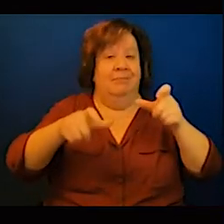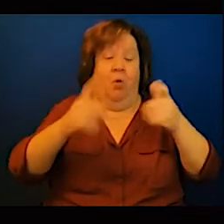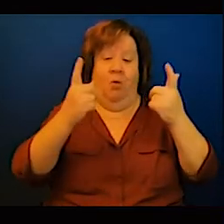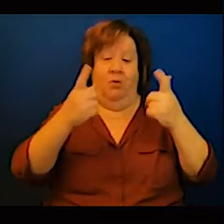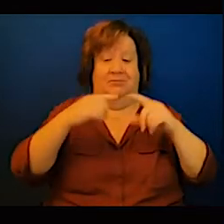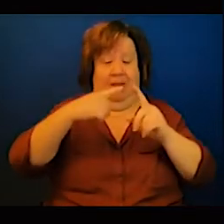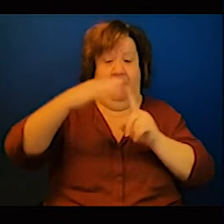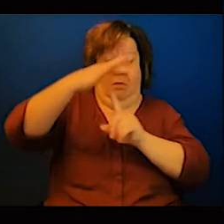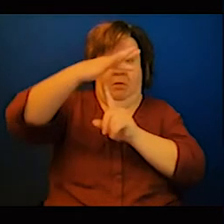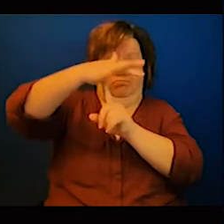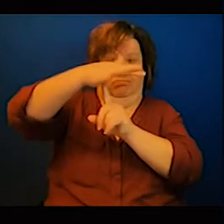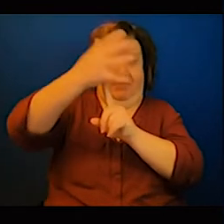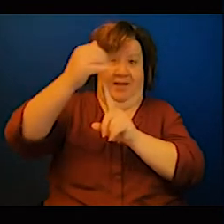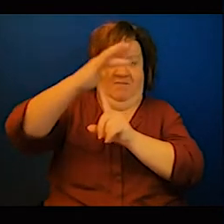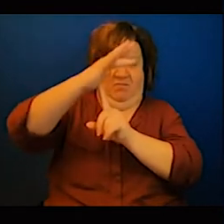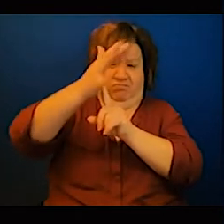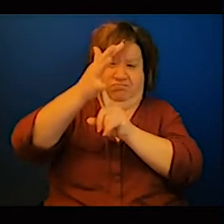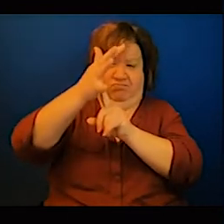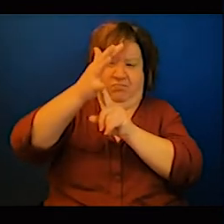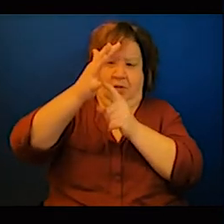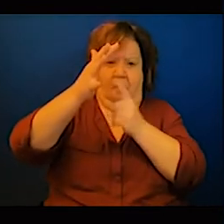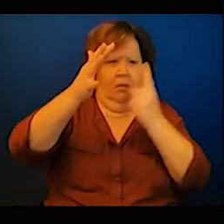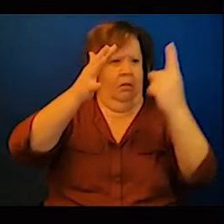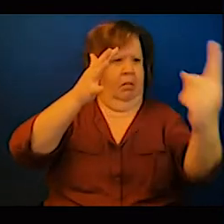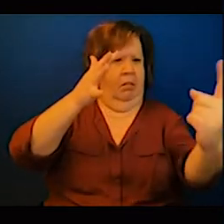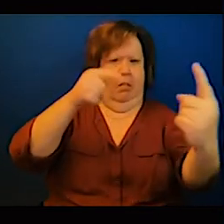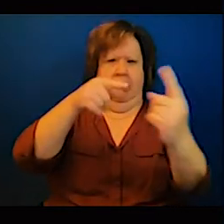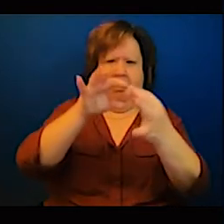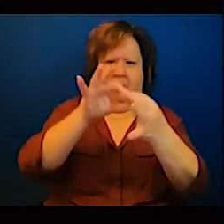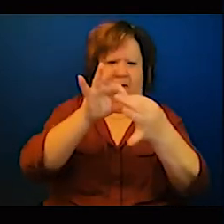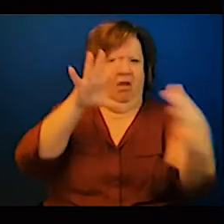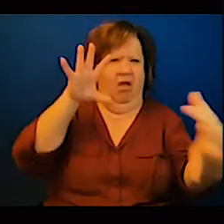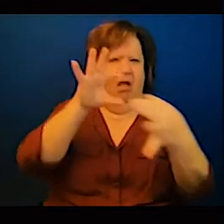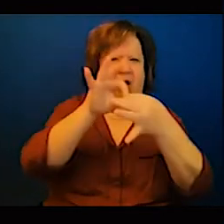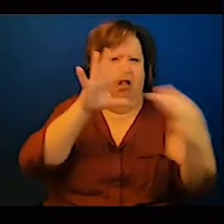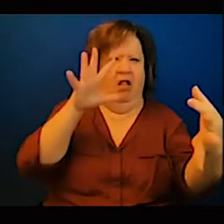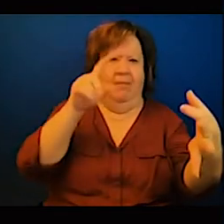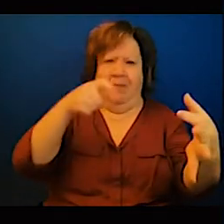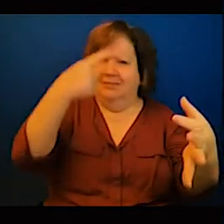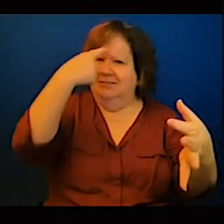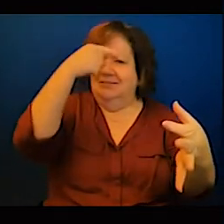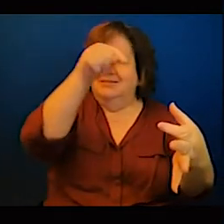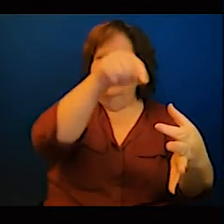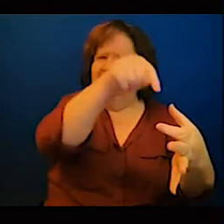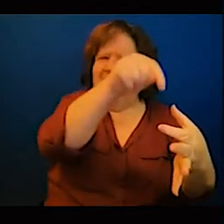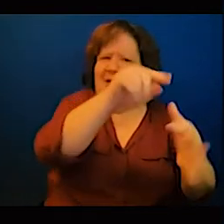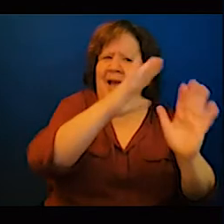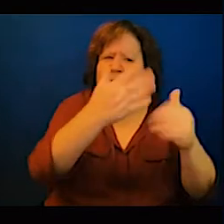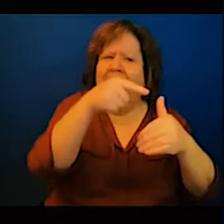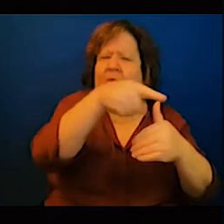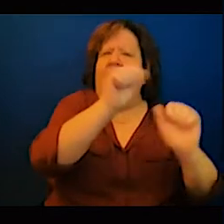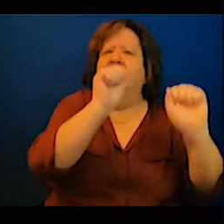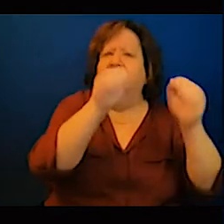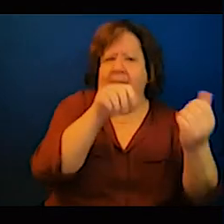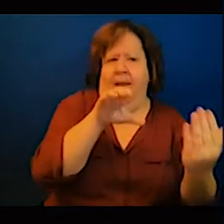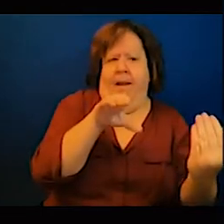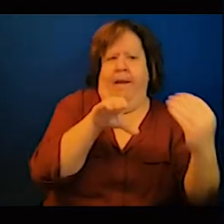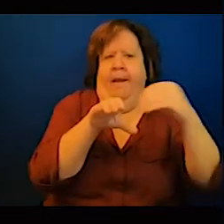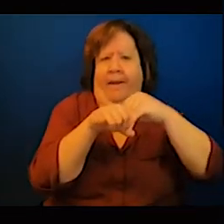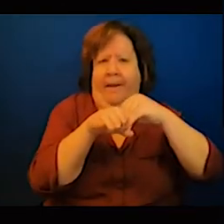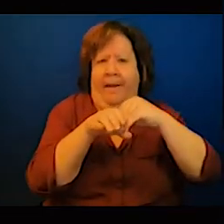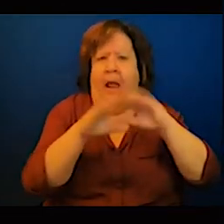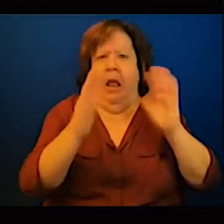is a very serious issue that we need to look at on mitigation actions that will allow us to